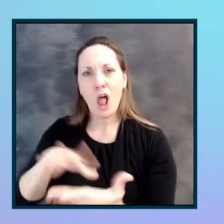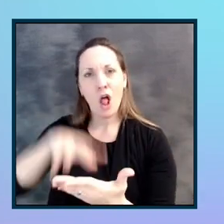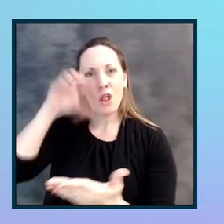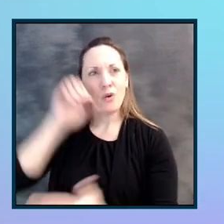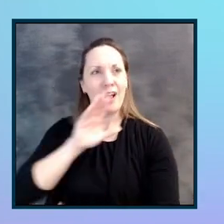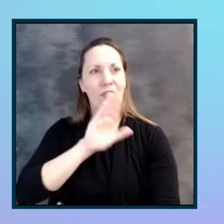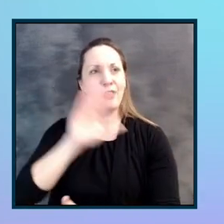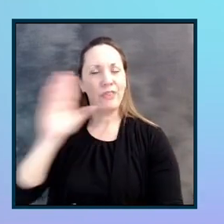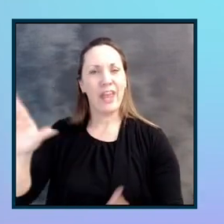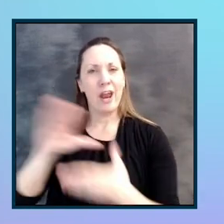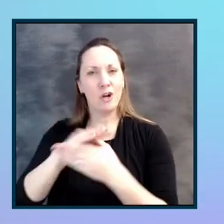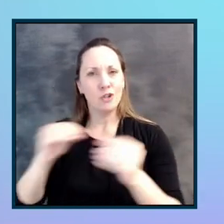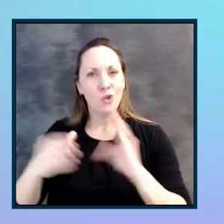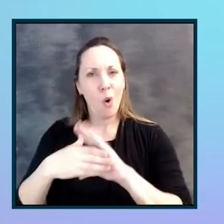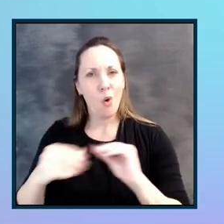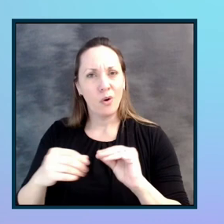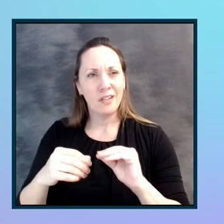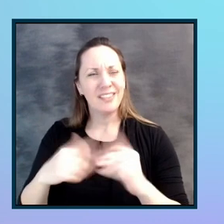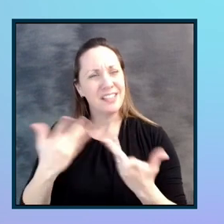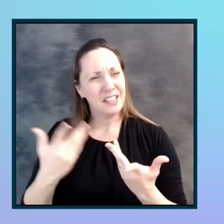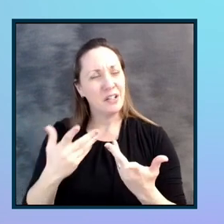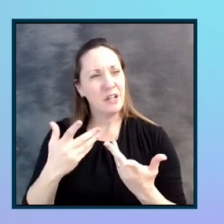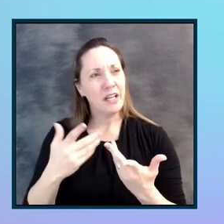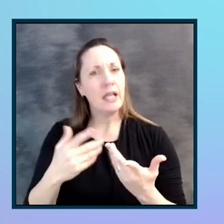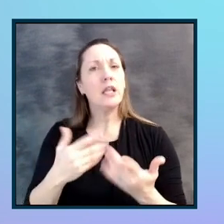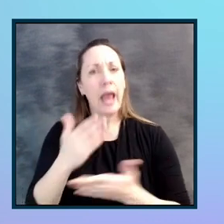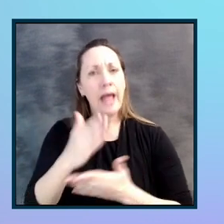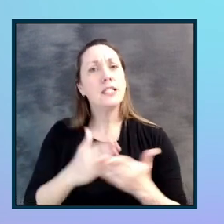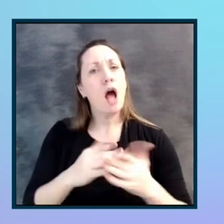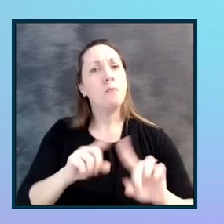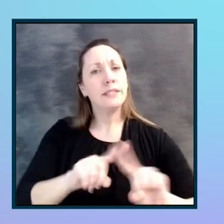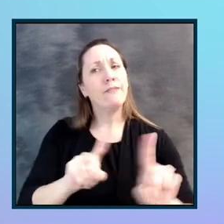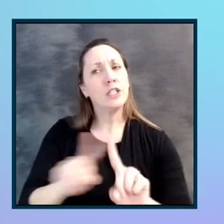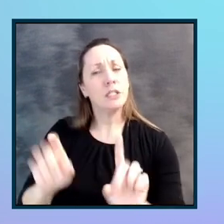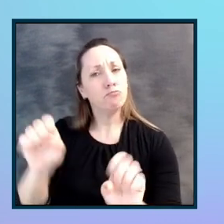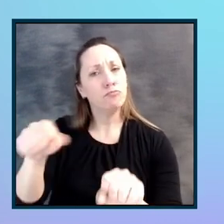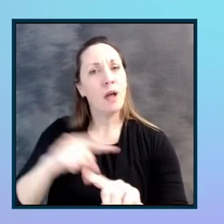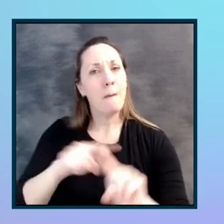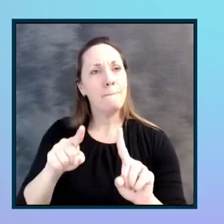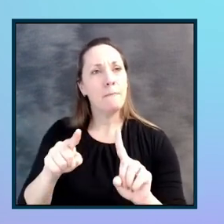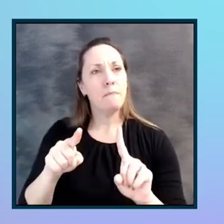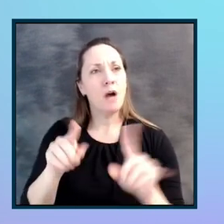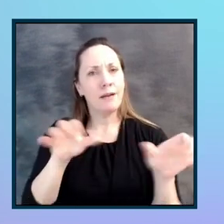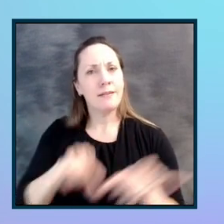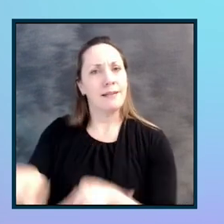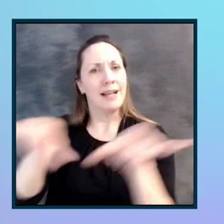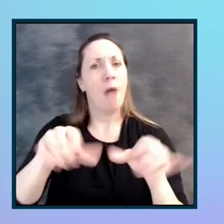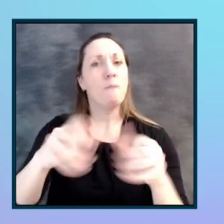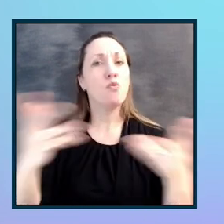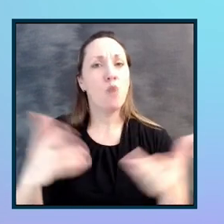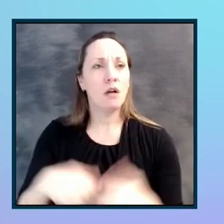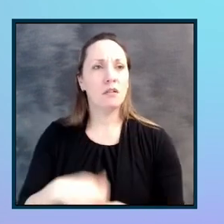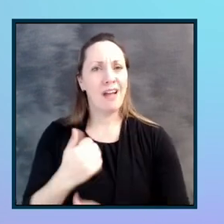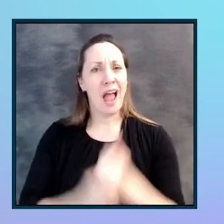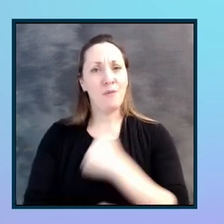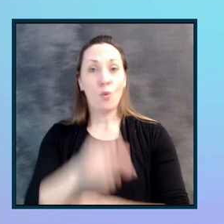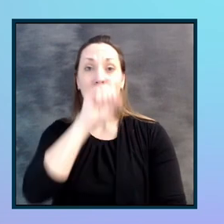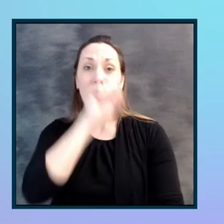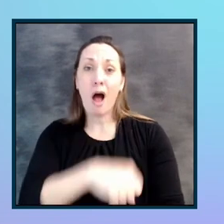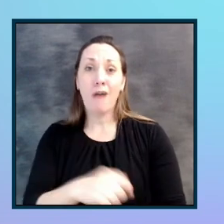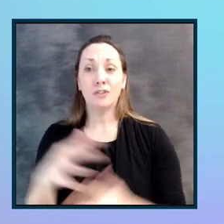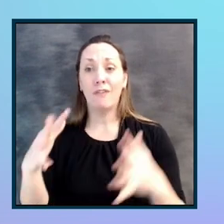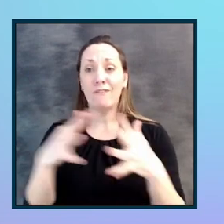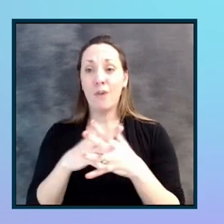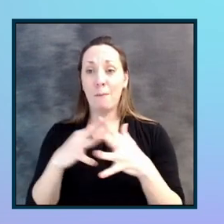and everybody had the same thing though. They loved football and they, um, you know, they wanted